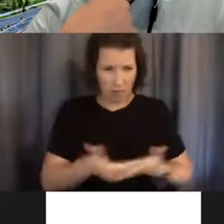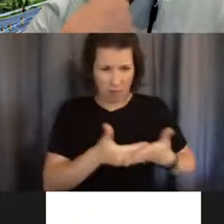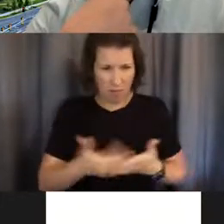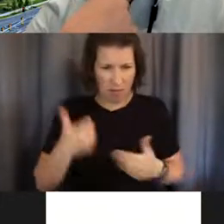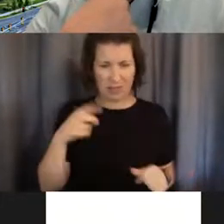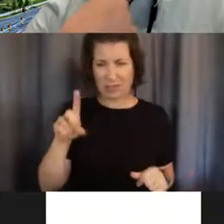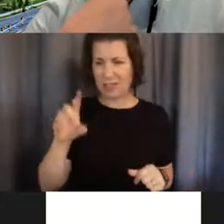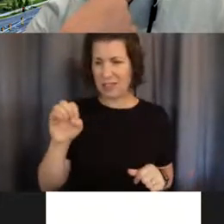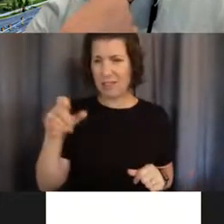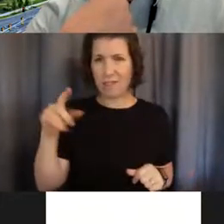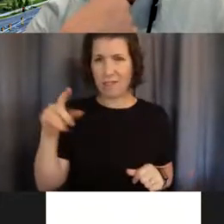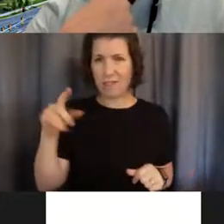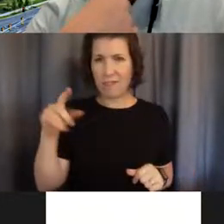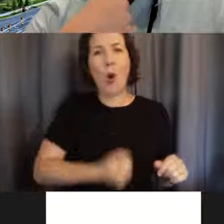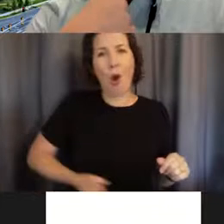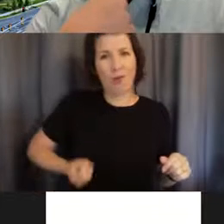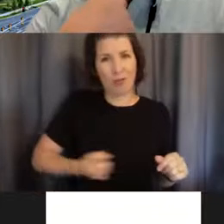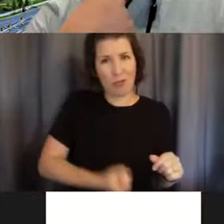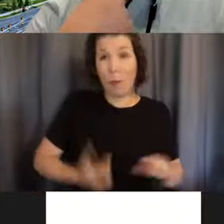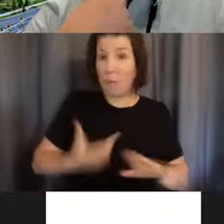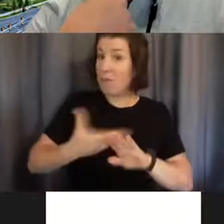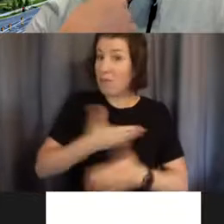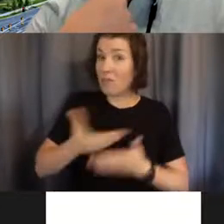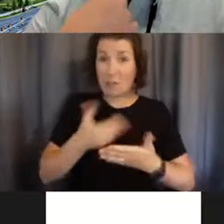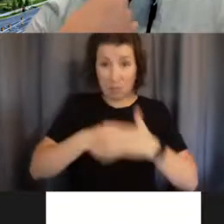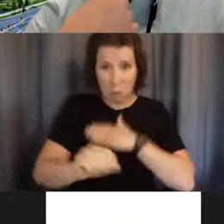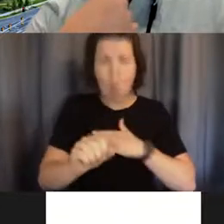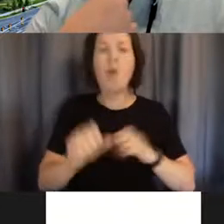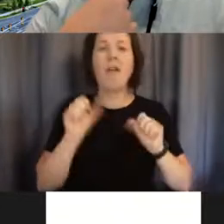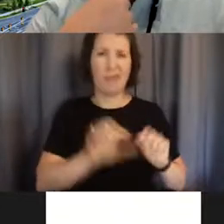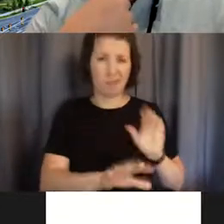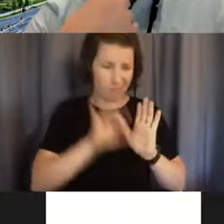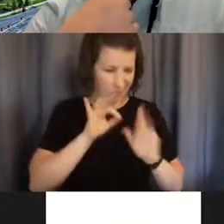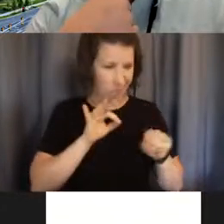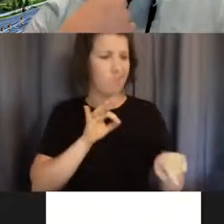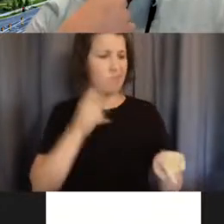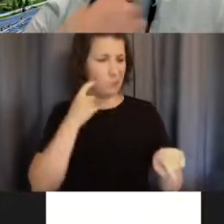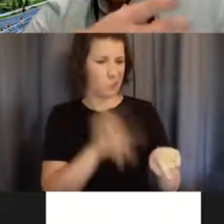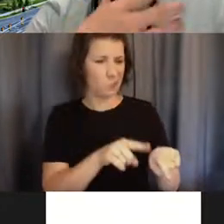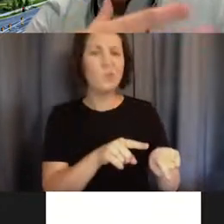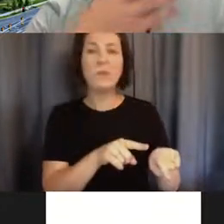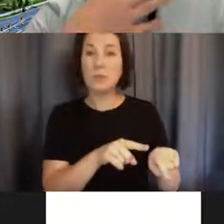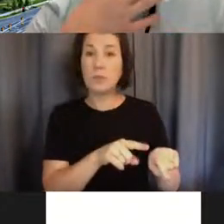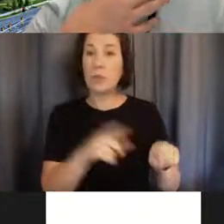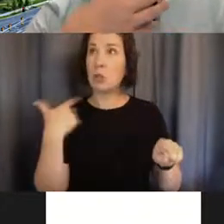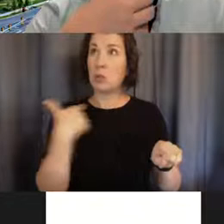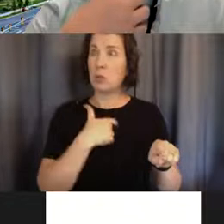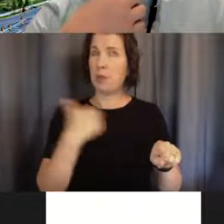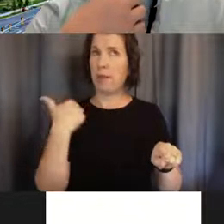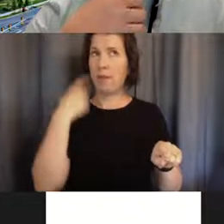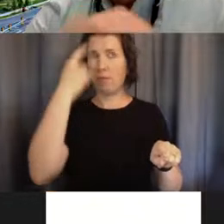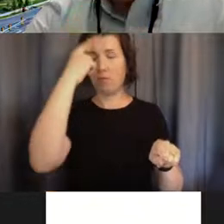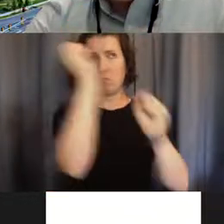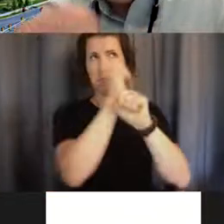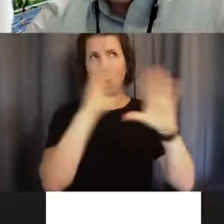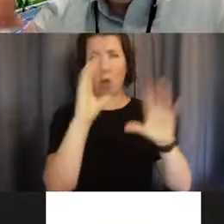in a prenatal ultrasound. And we have this vision that at that time that a defect is detected,